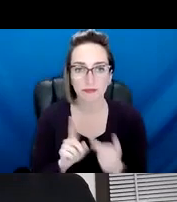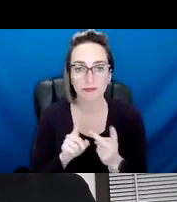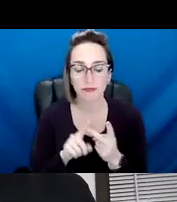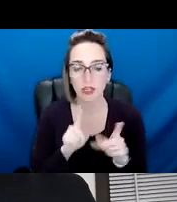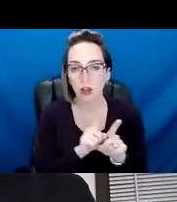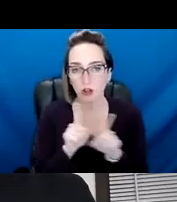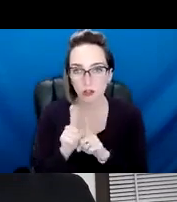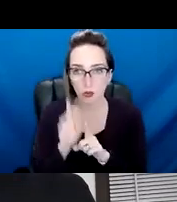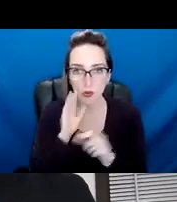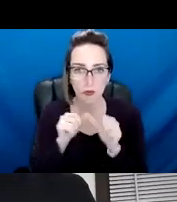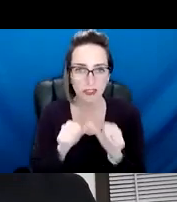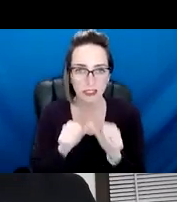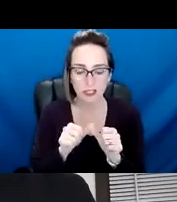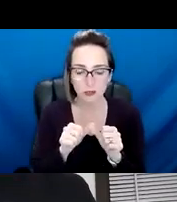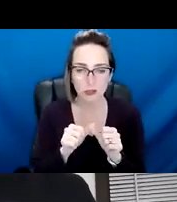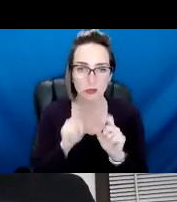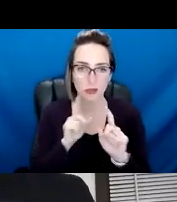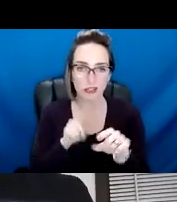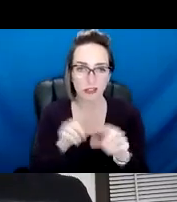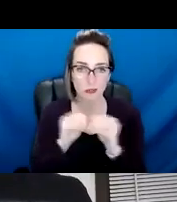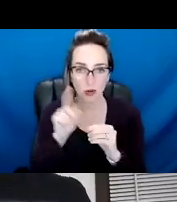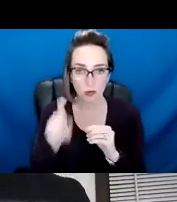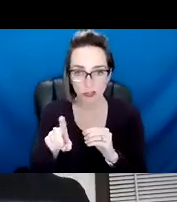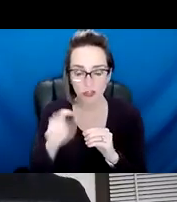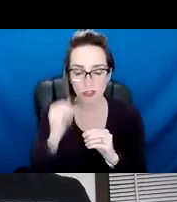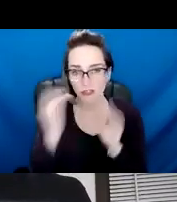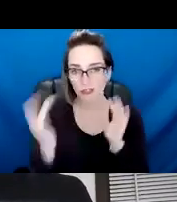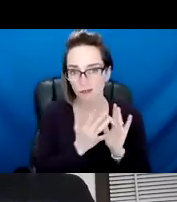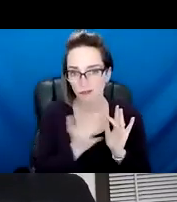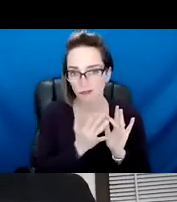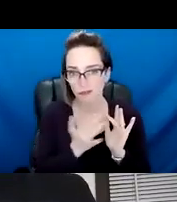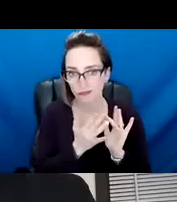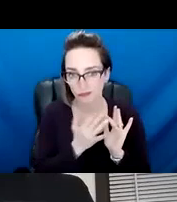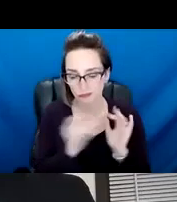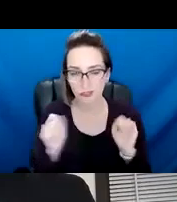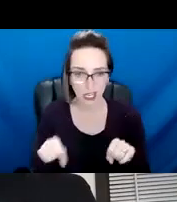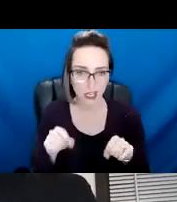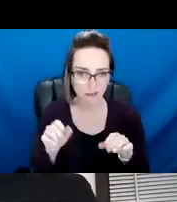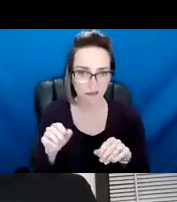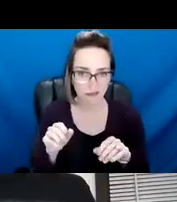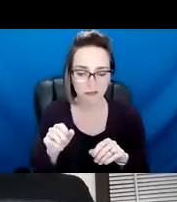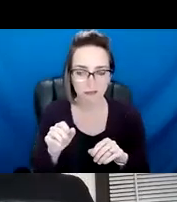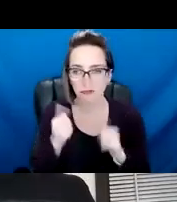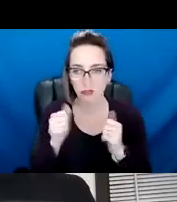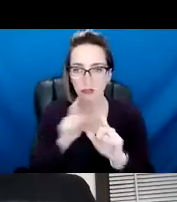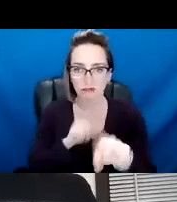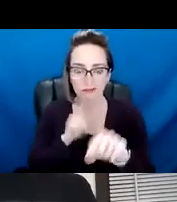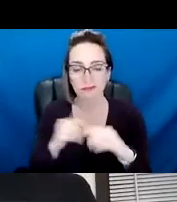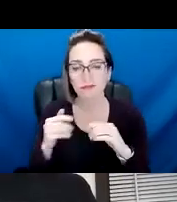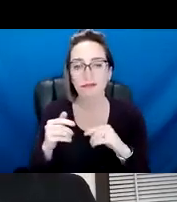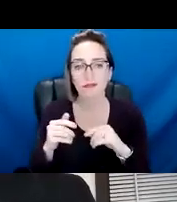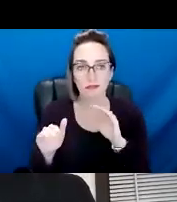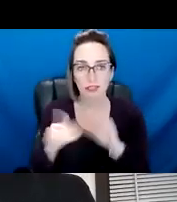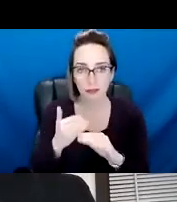continue to answer some of the questions, um, offline. You are free to reach out to us anytime. Um, our email is